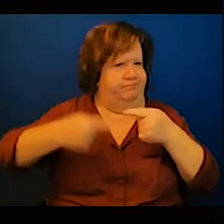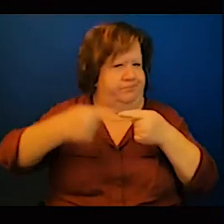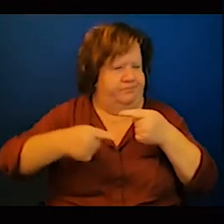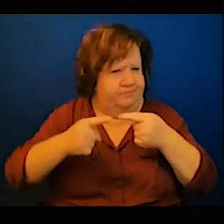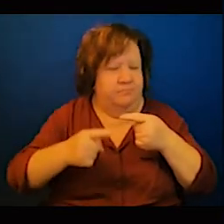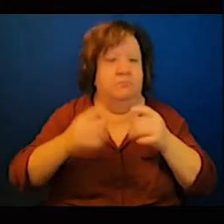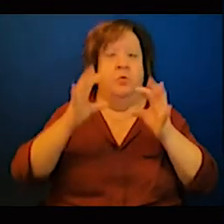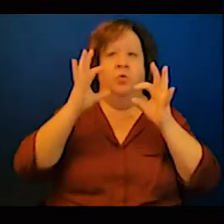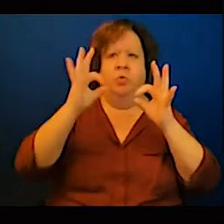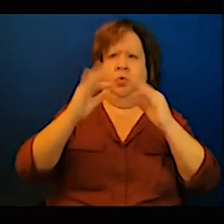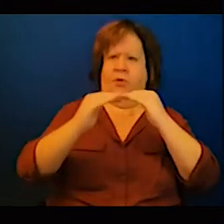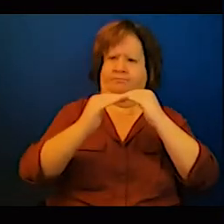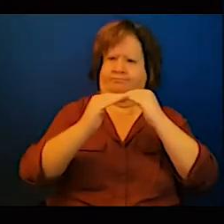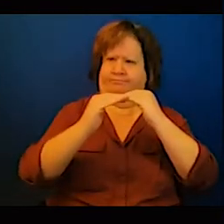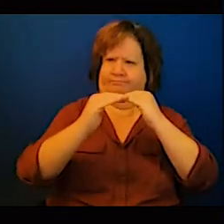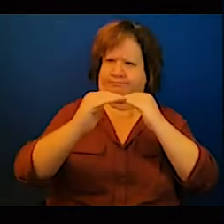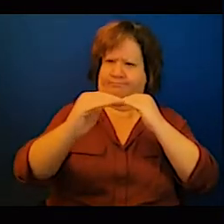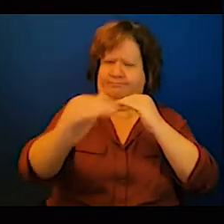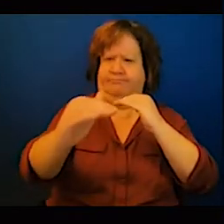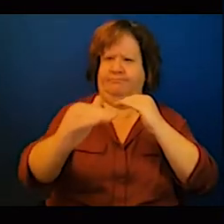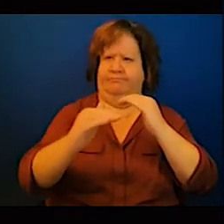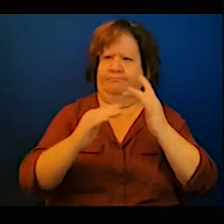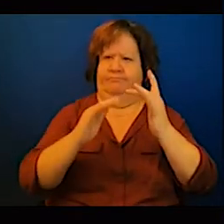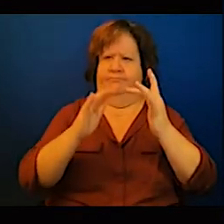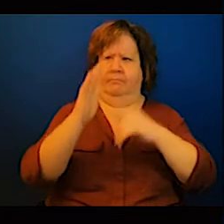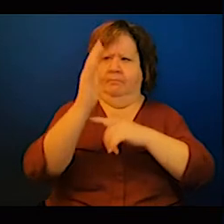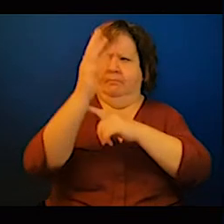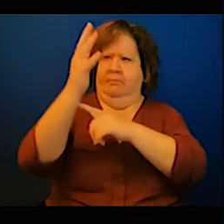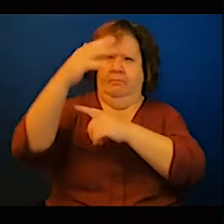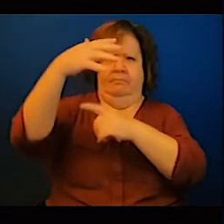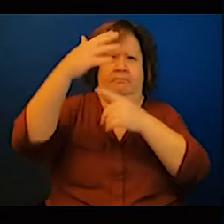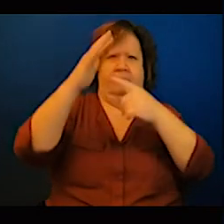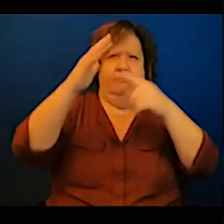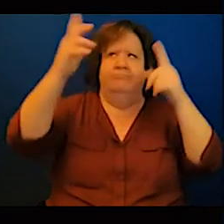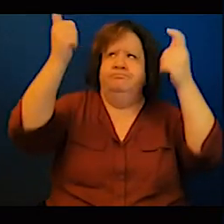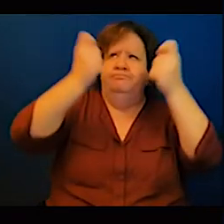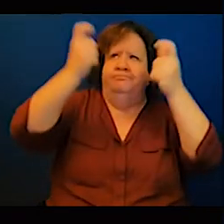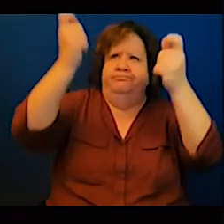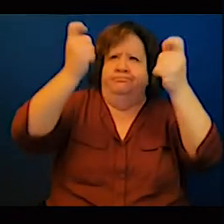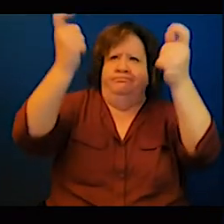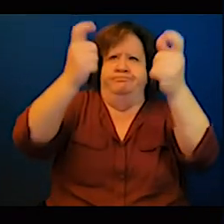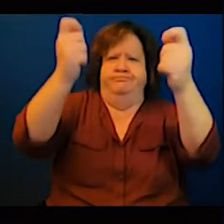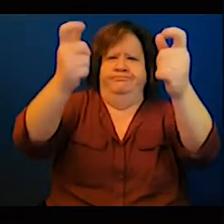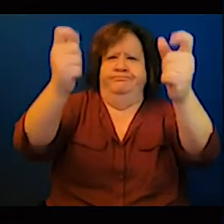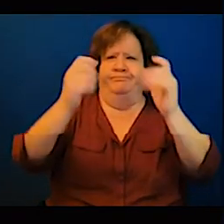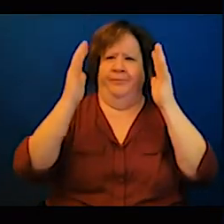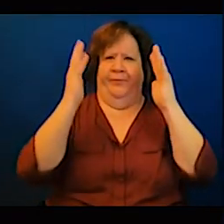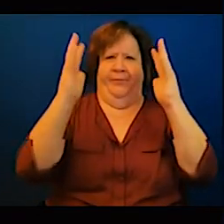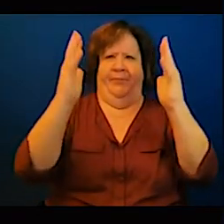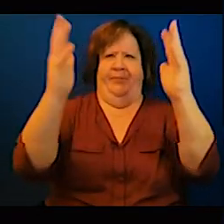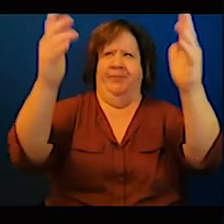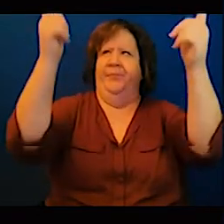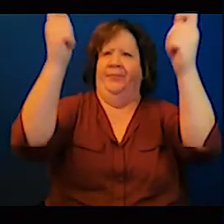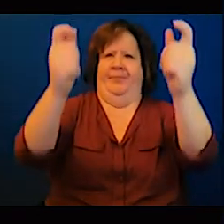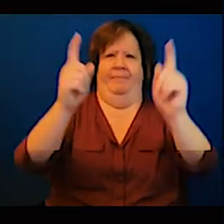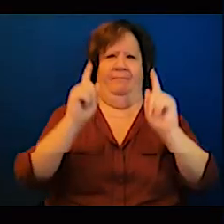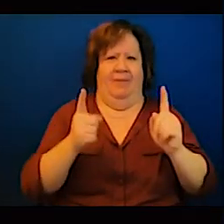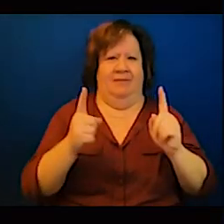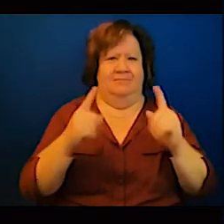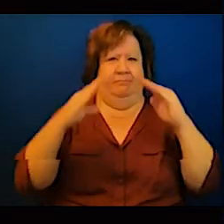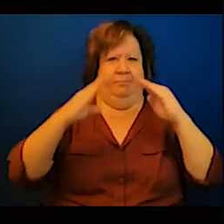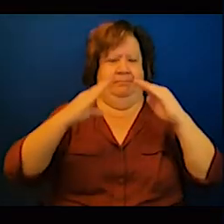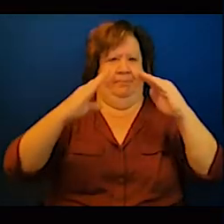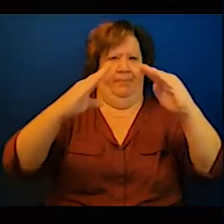because it has an interconnector to a powerful South African power network,